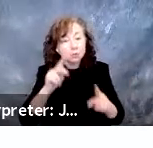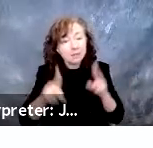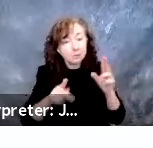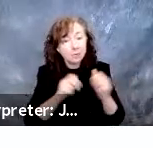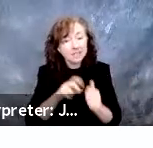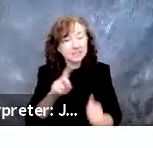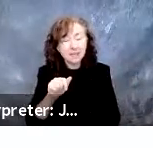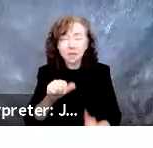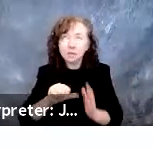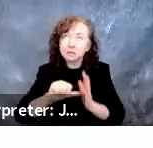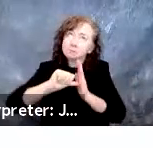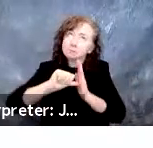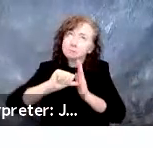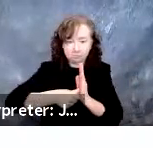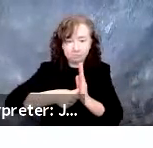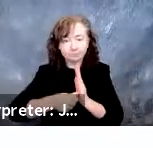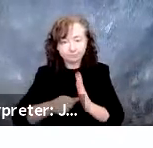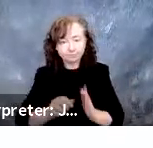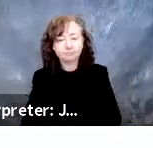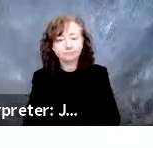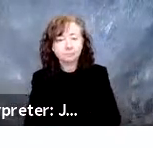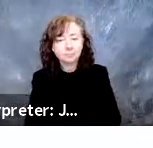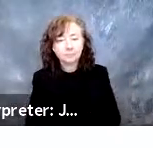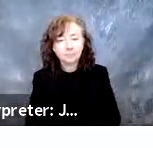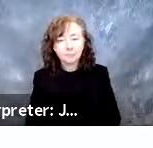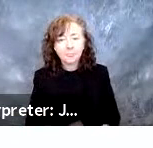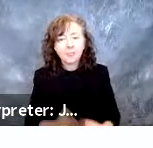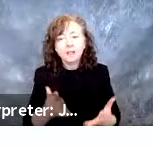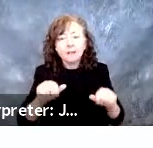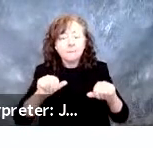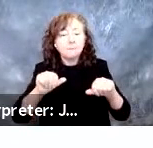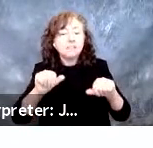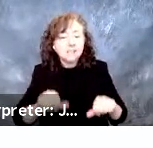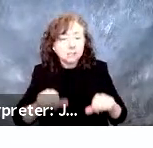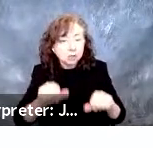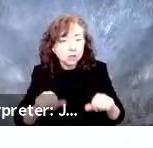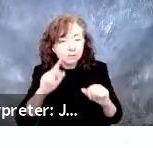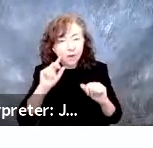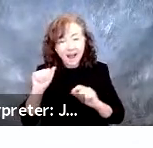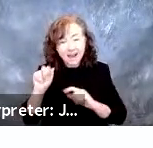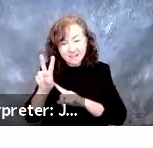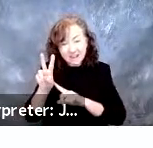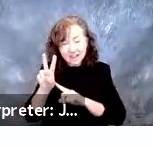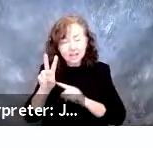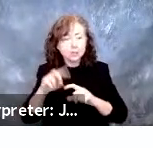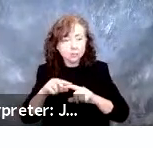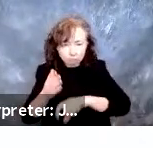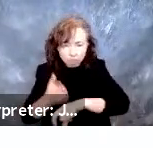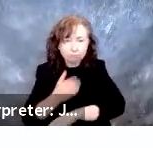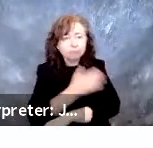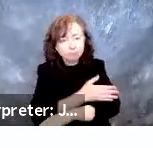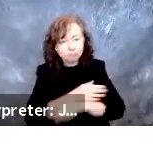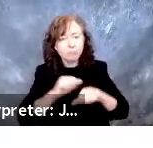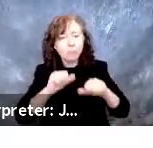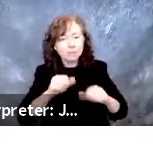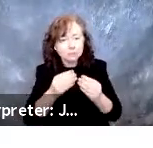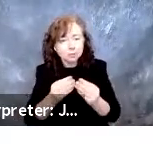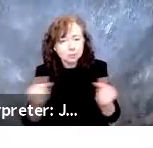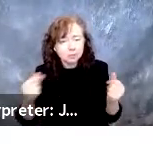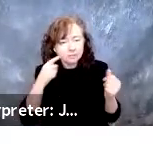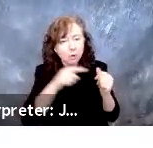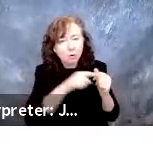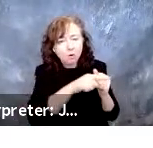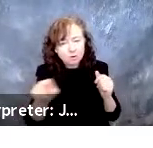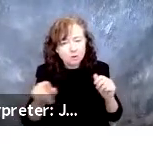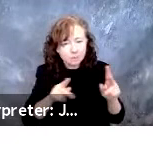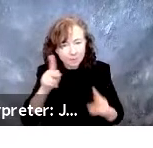overstated. The potential of autonomous vehicles to increase safe and accessible transportation solutions for people with disabilities